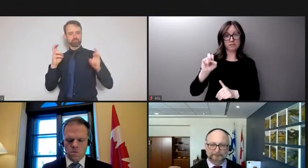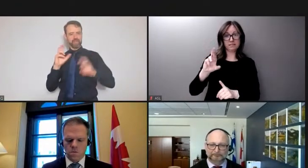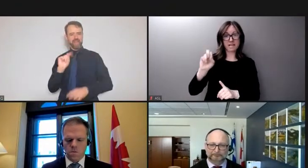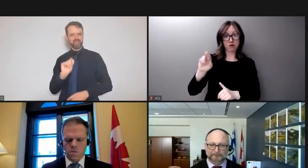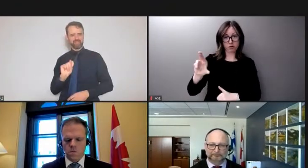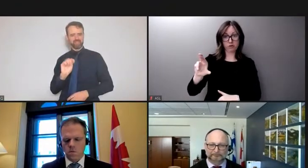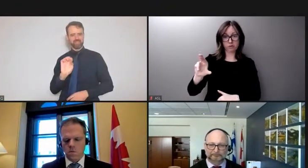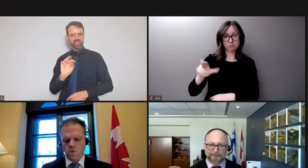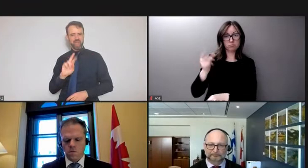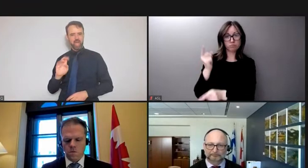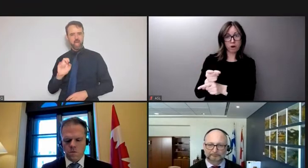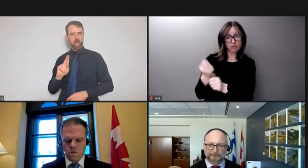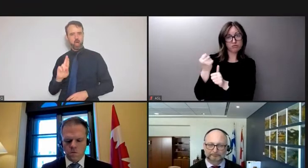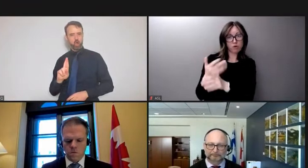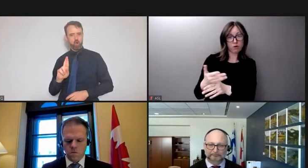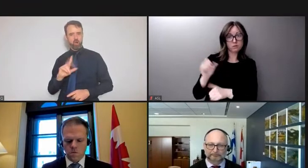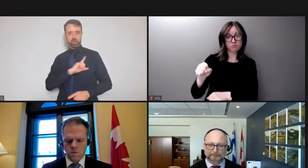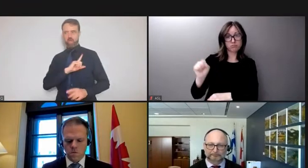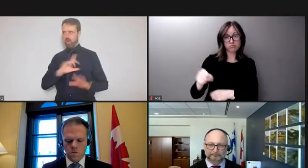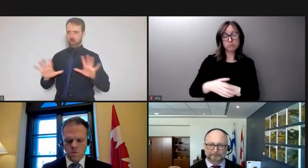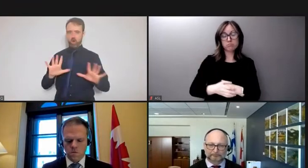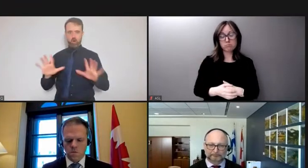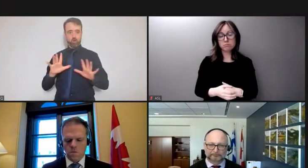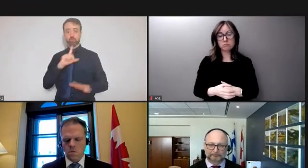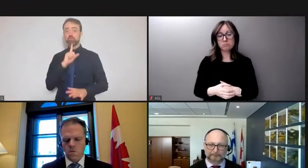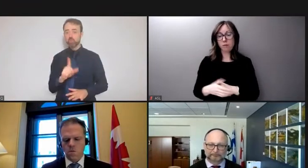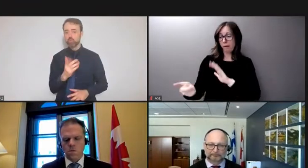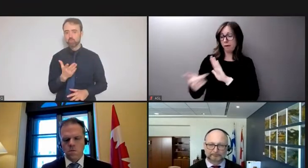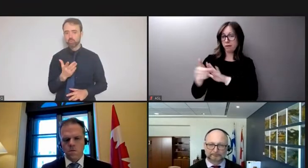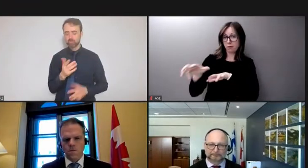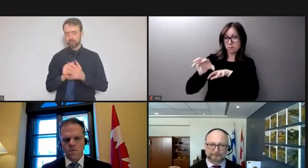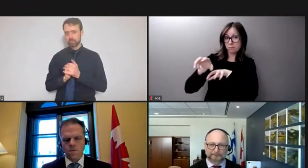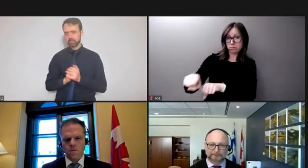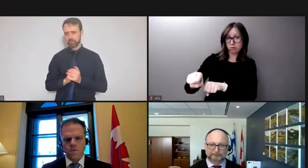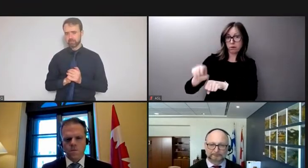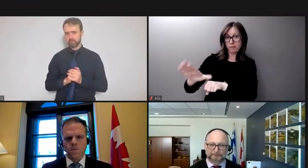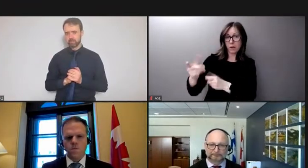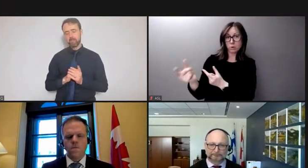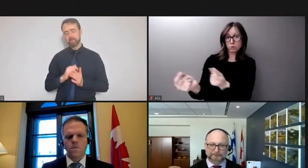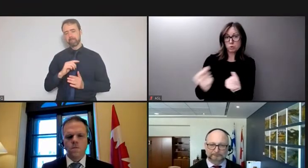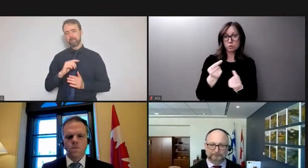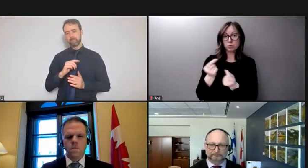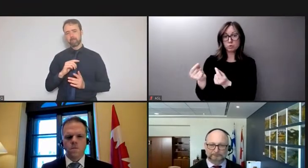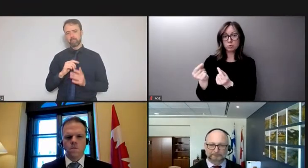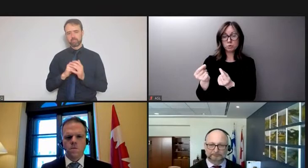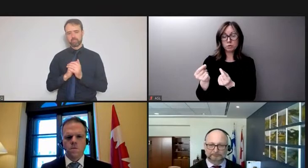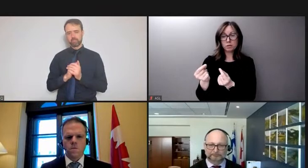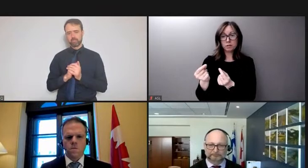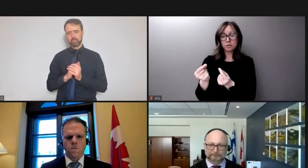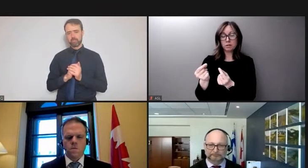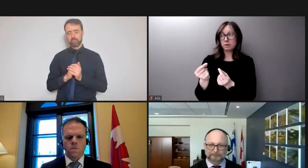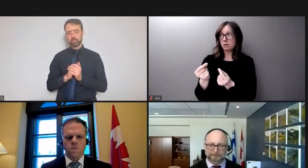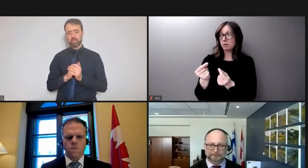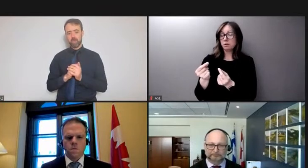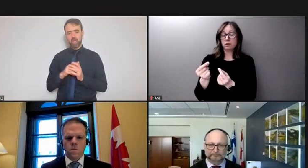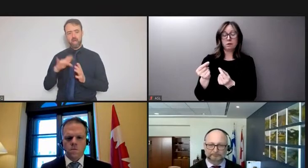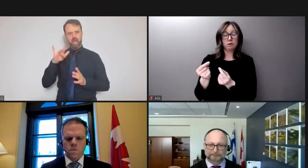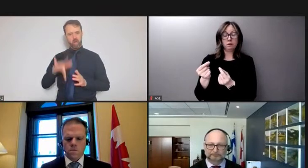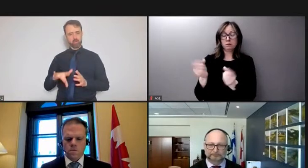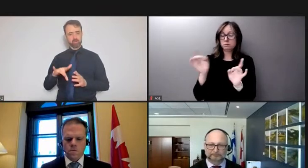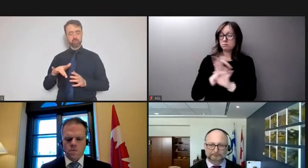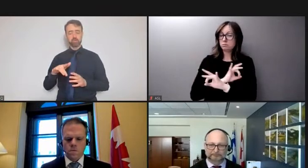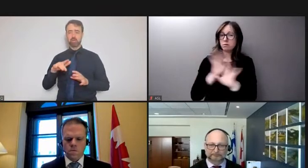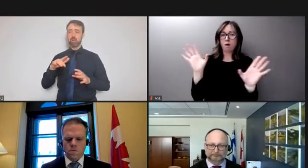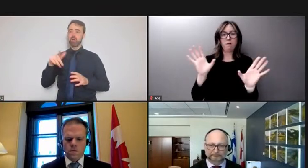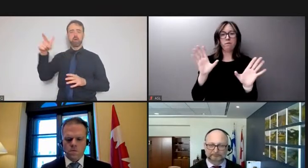The actions that have been taken by the illegal blockade have been devastating to the local community here in